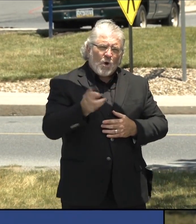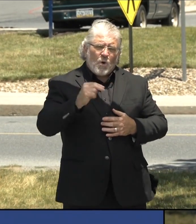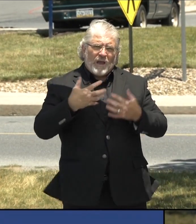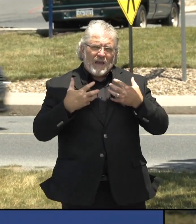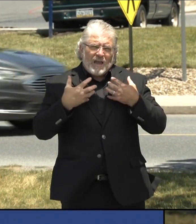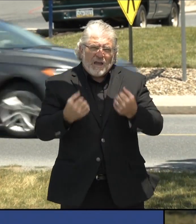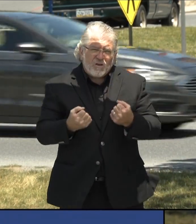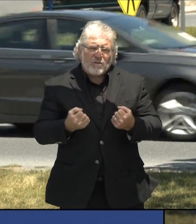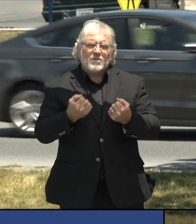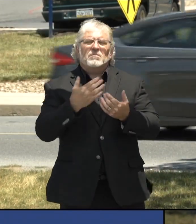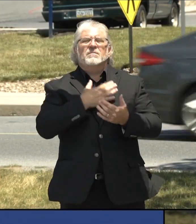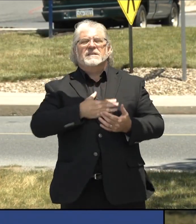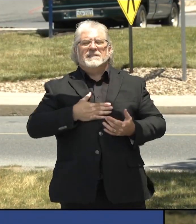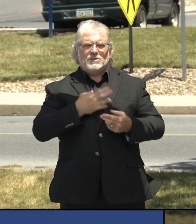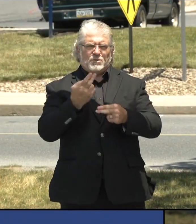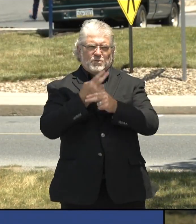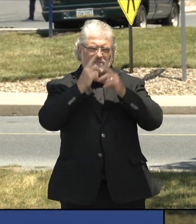public.